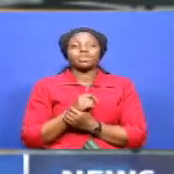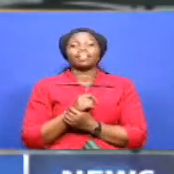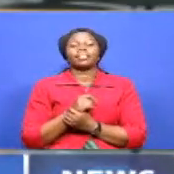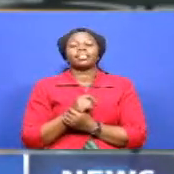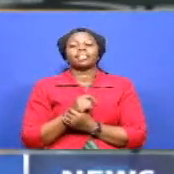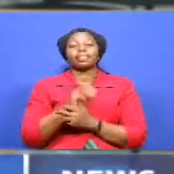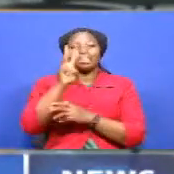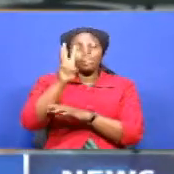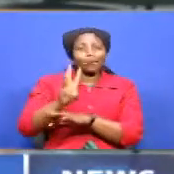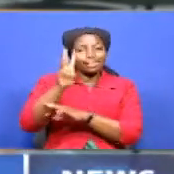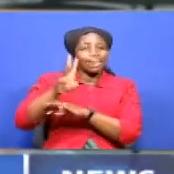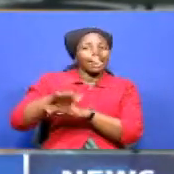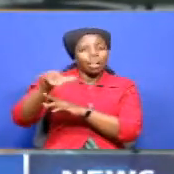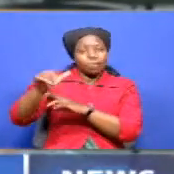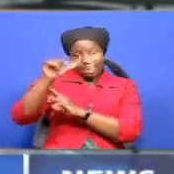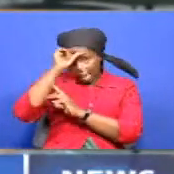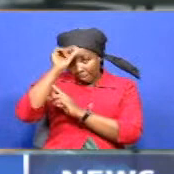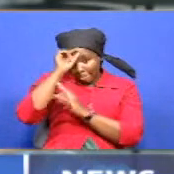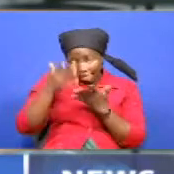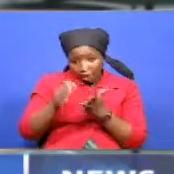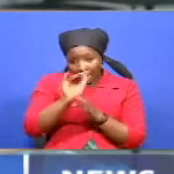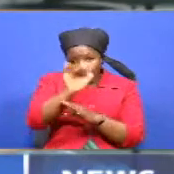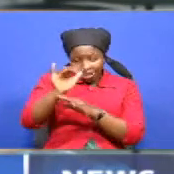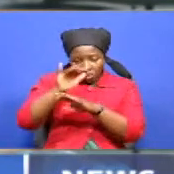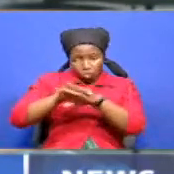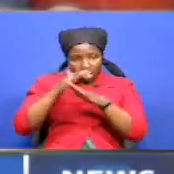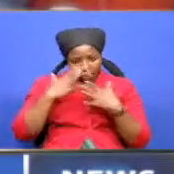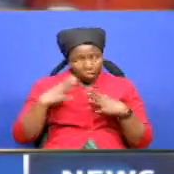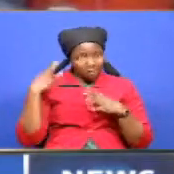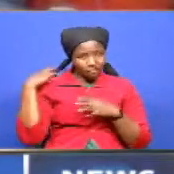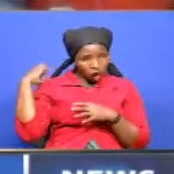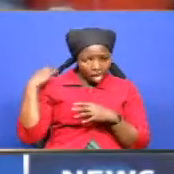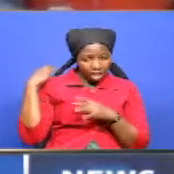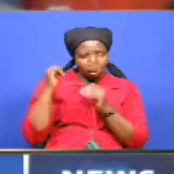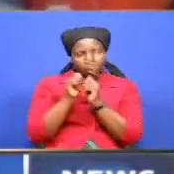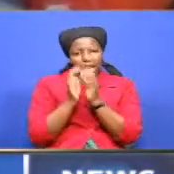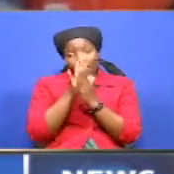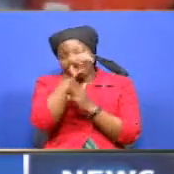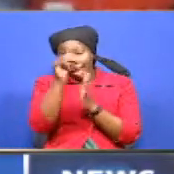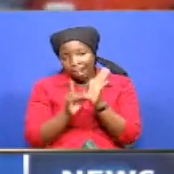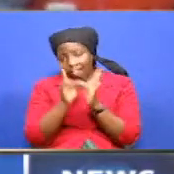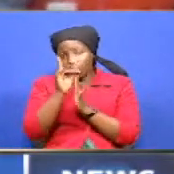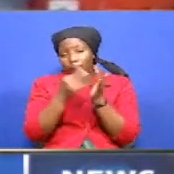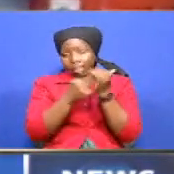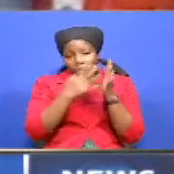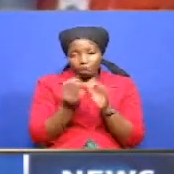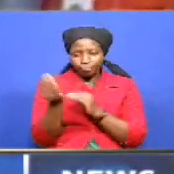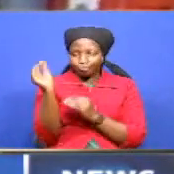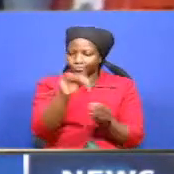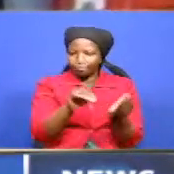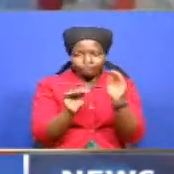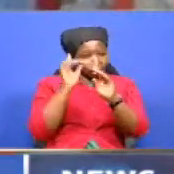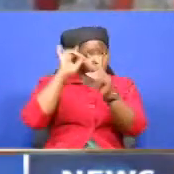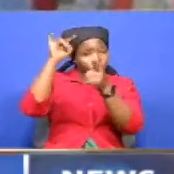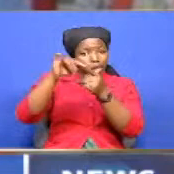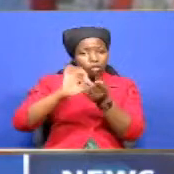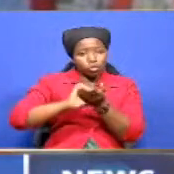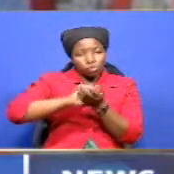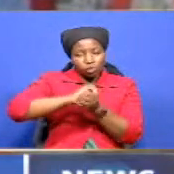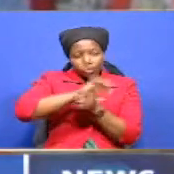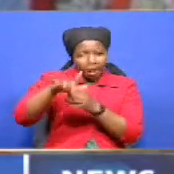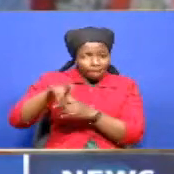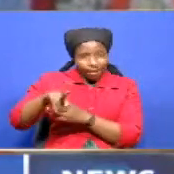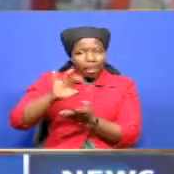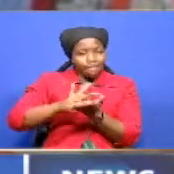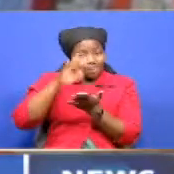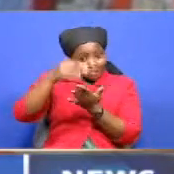Wajia County government is calling on well-wishers and other development partners to contribute towards the COVID-19 kitty